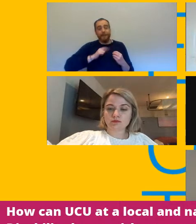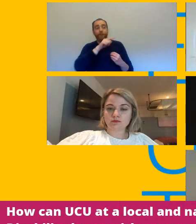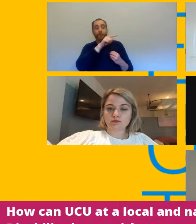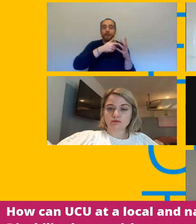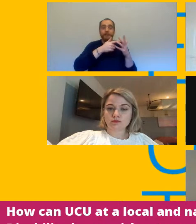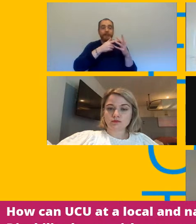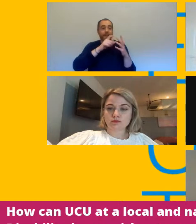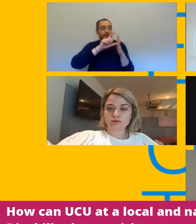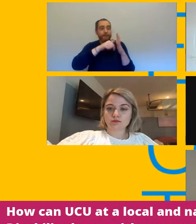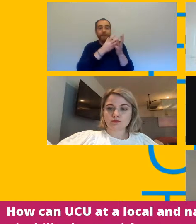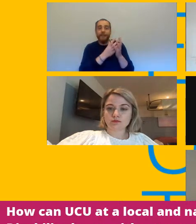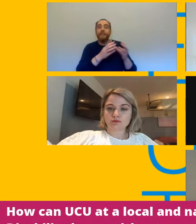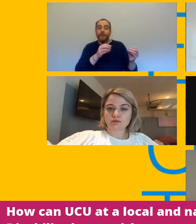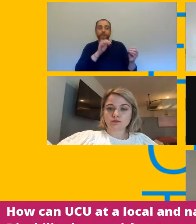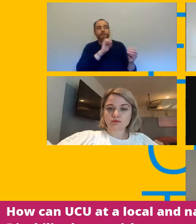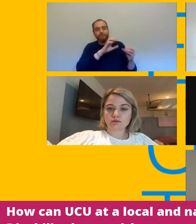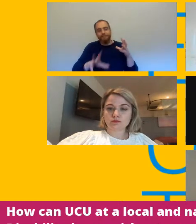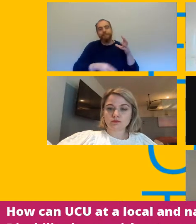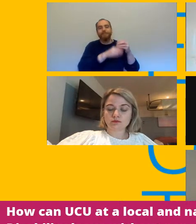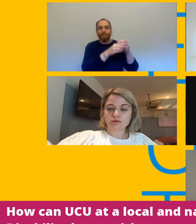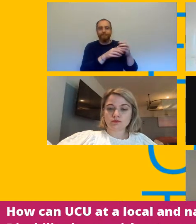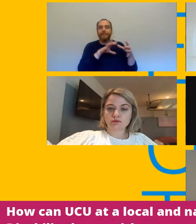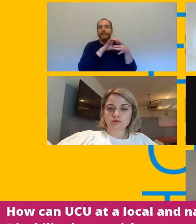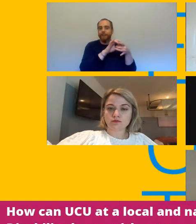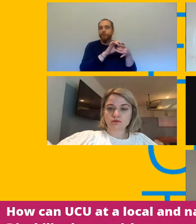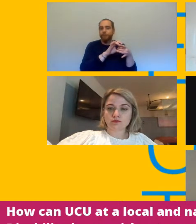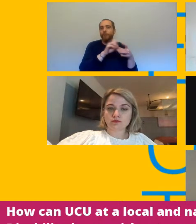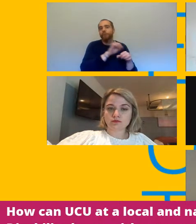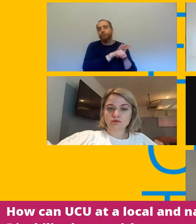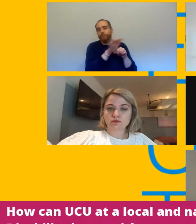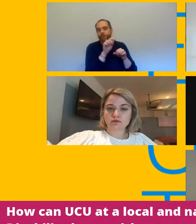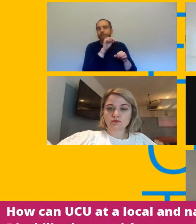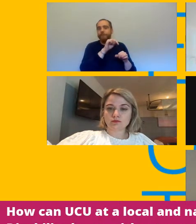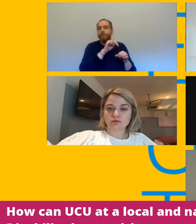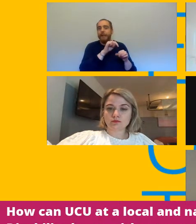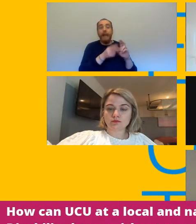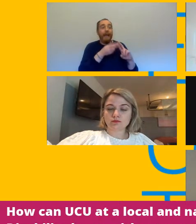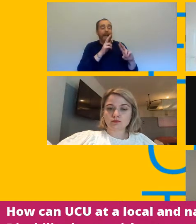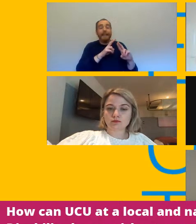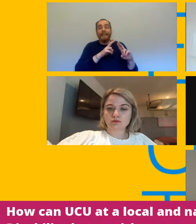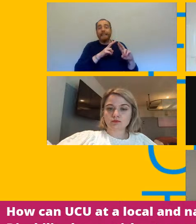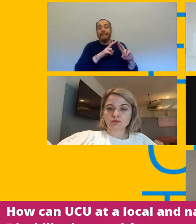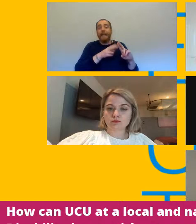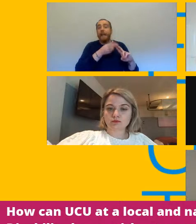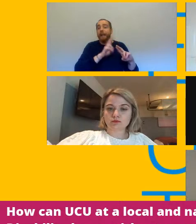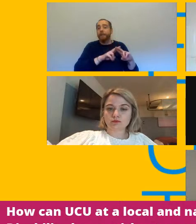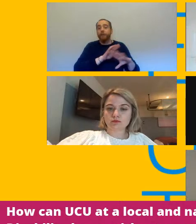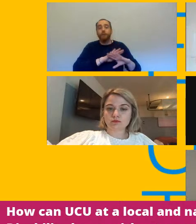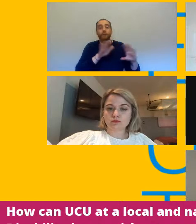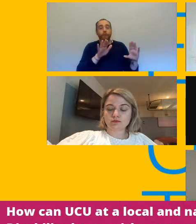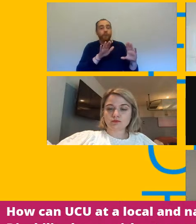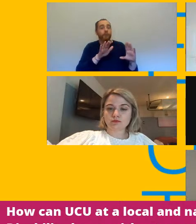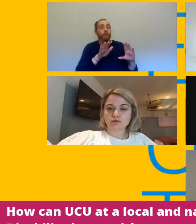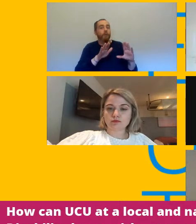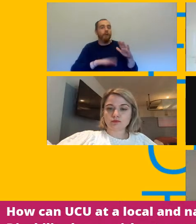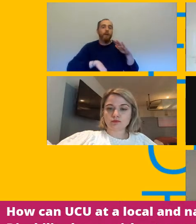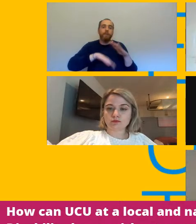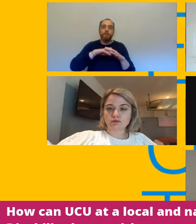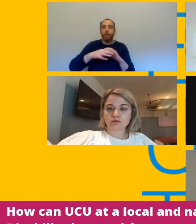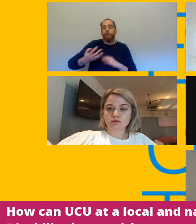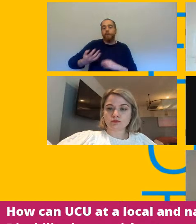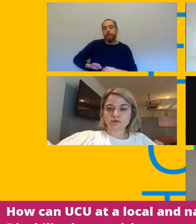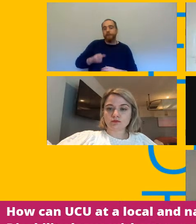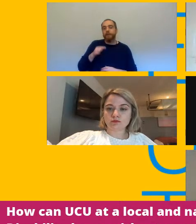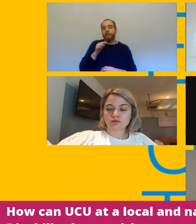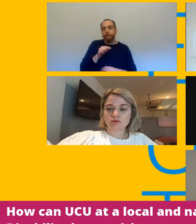so in terms of getting full pay you know if you're not getting full pay you're more likely to go into the work when the workplace while you're